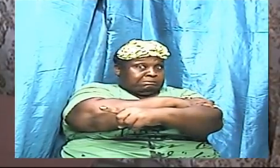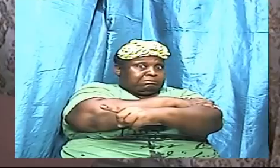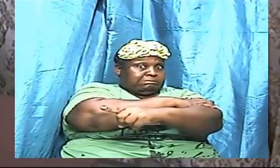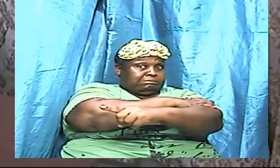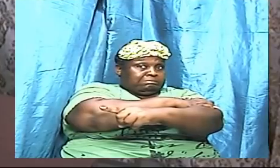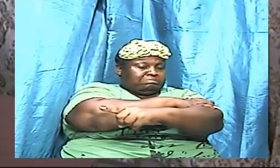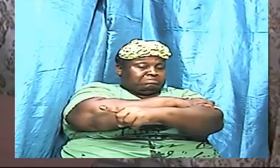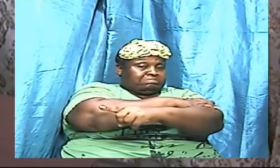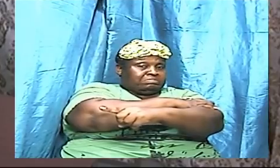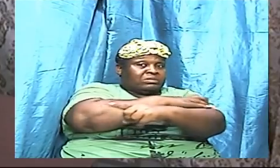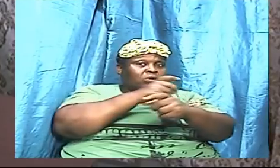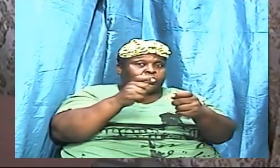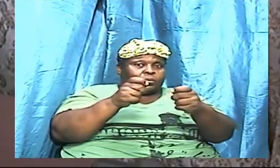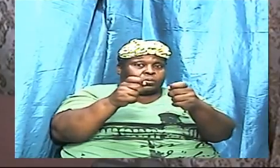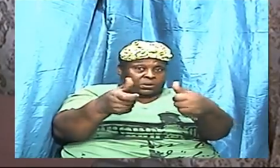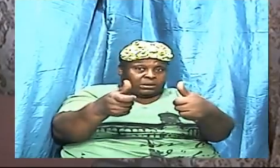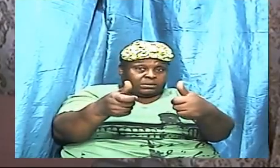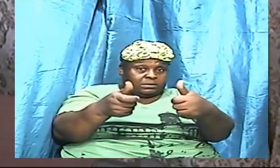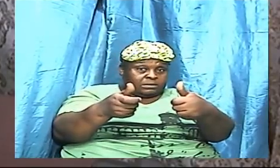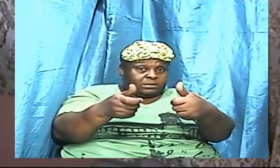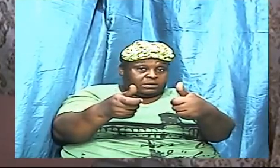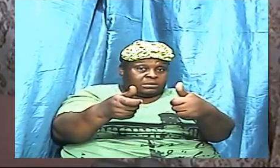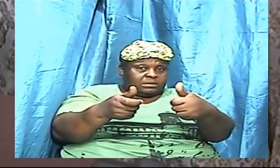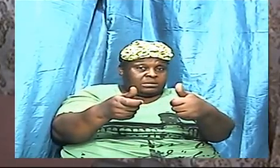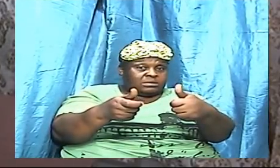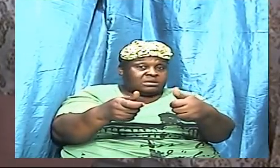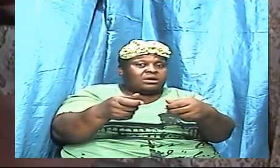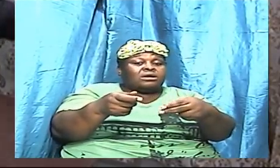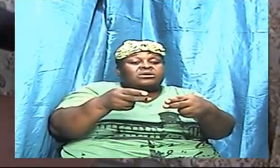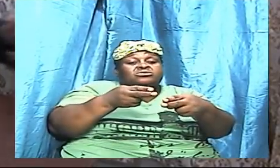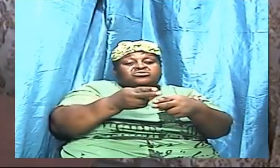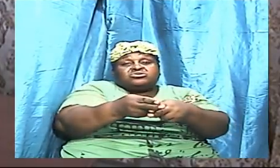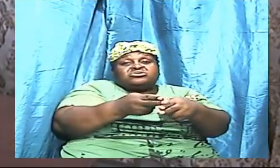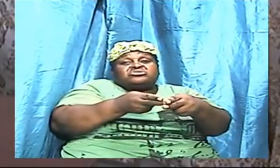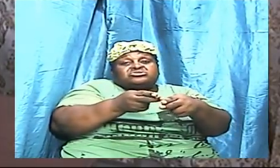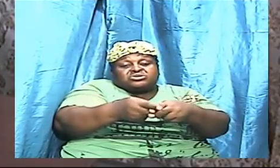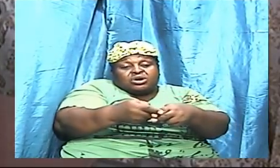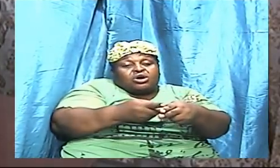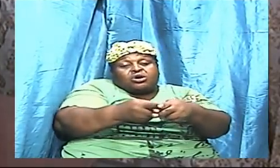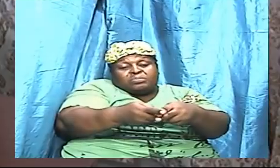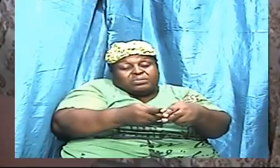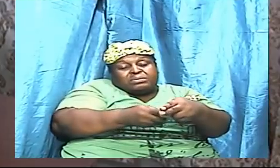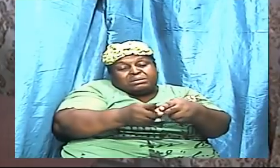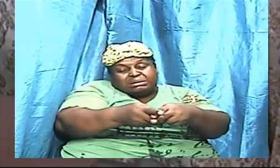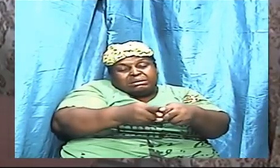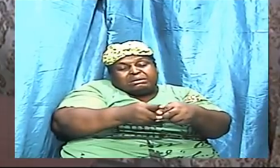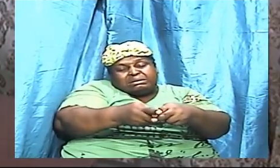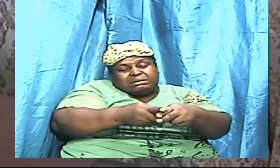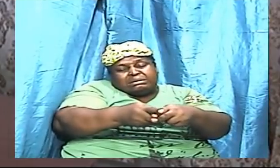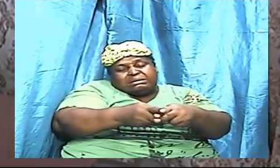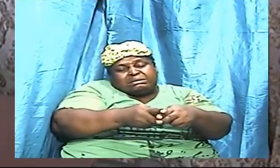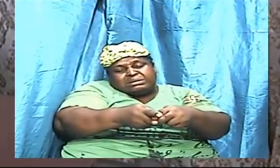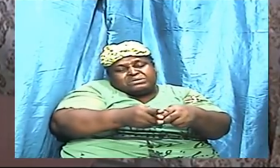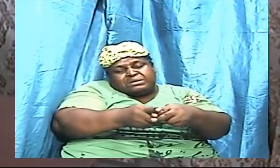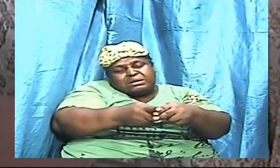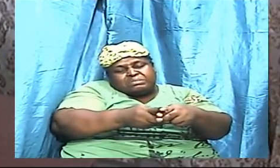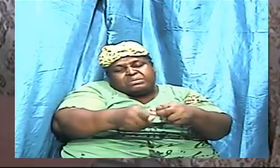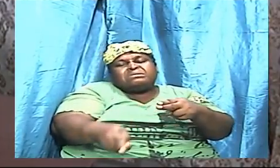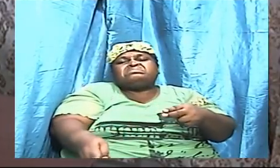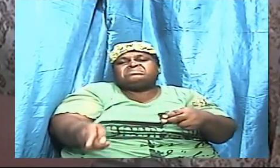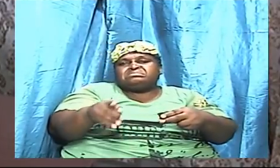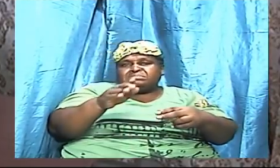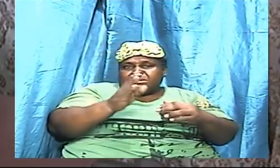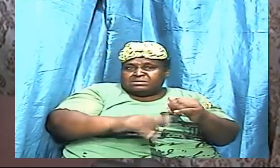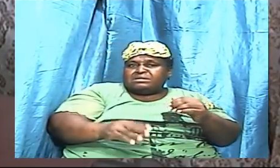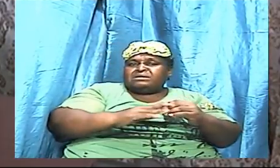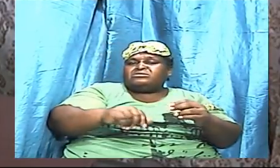is quick. It is even sharper than the Makaria sword of the